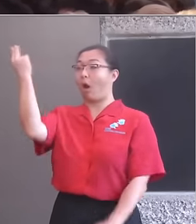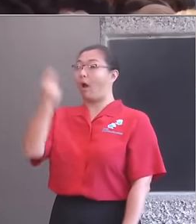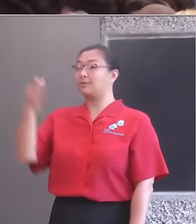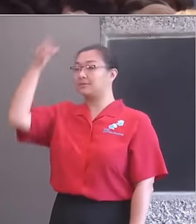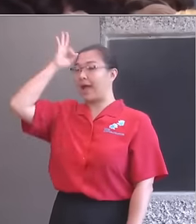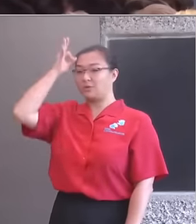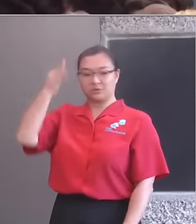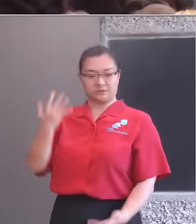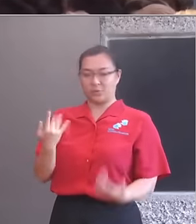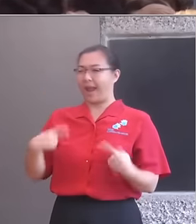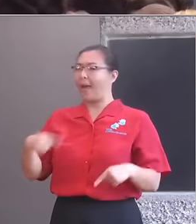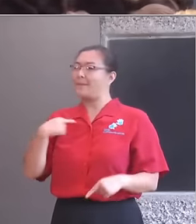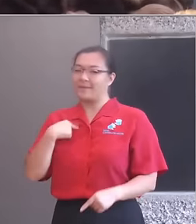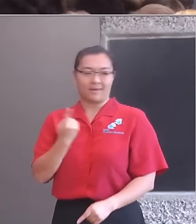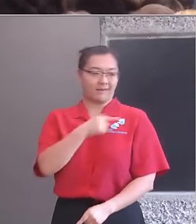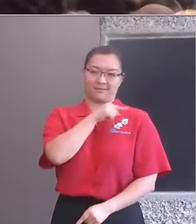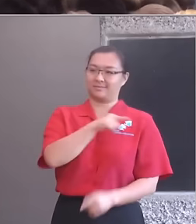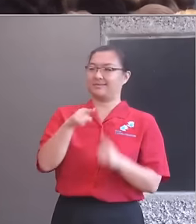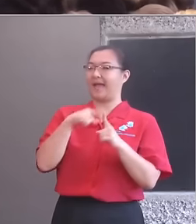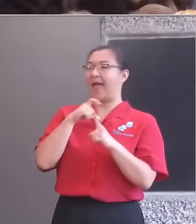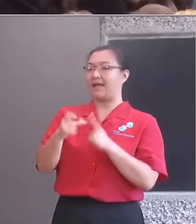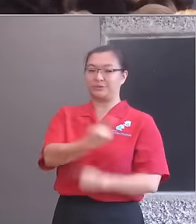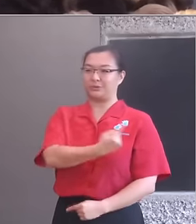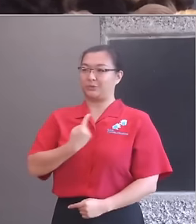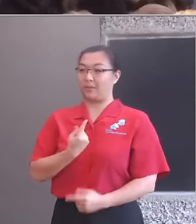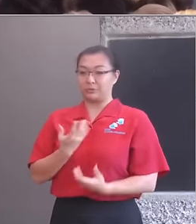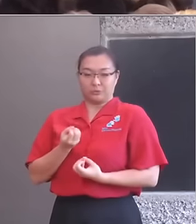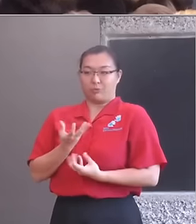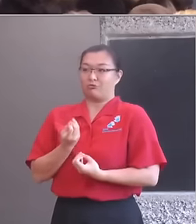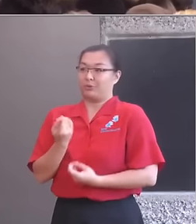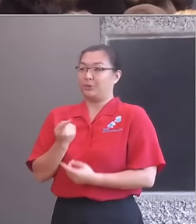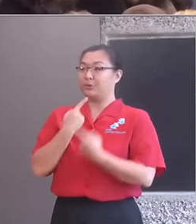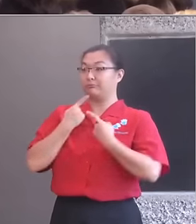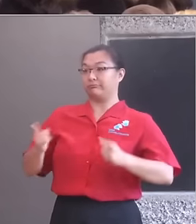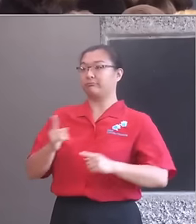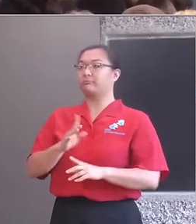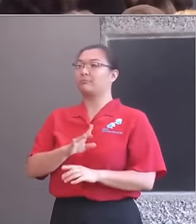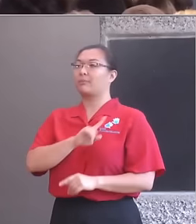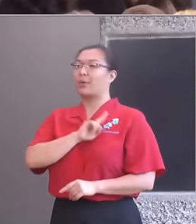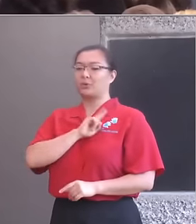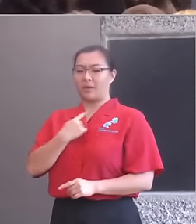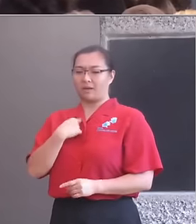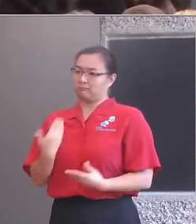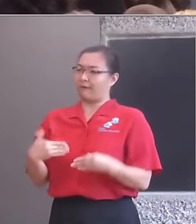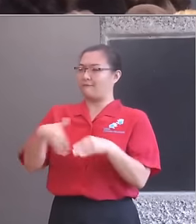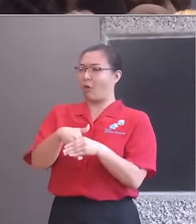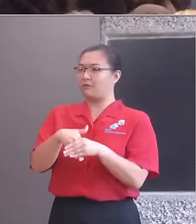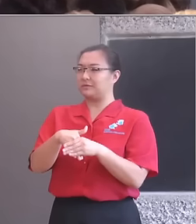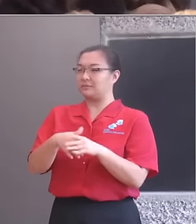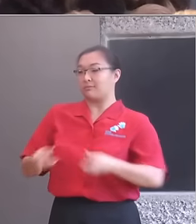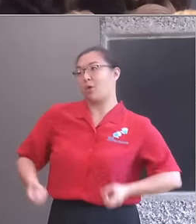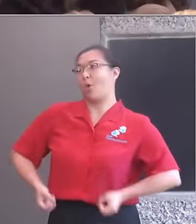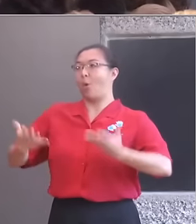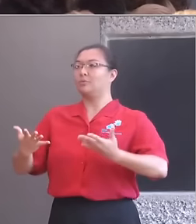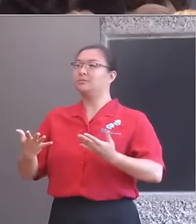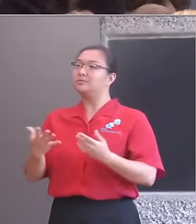myself and Ed to contribute to this discussion and to be here for the launch of the Cultural Education Challenge. Nobody here